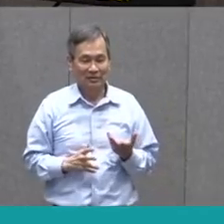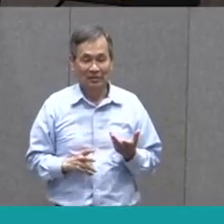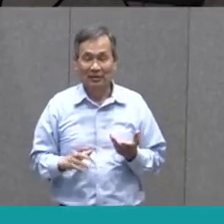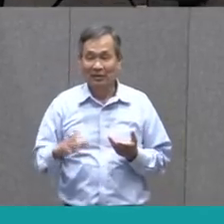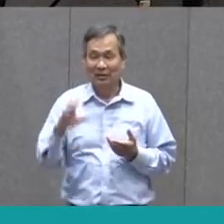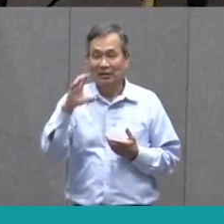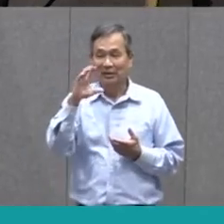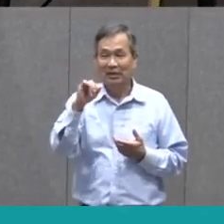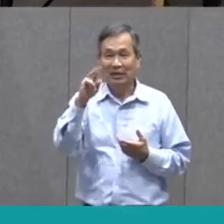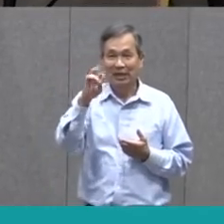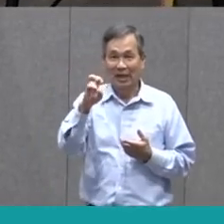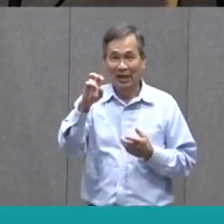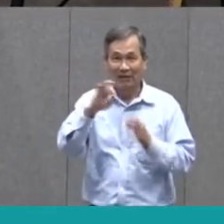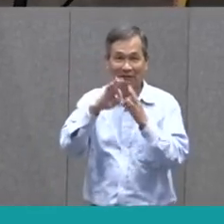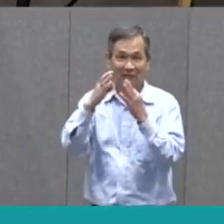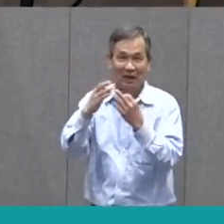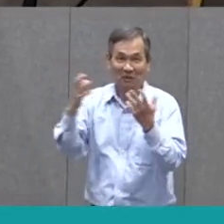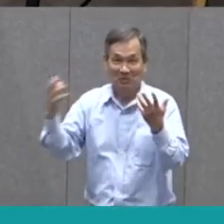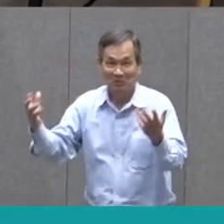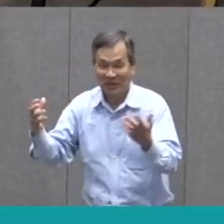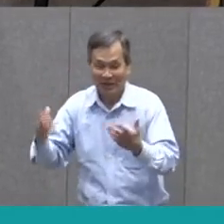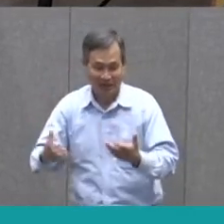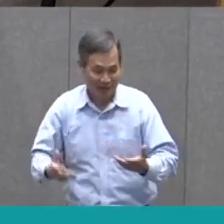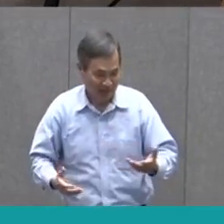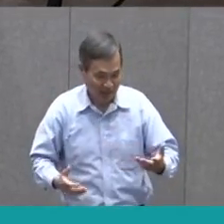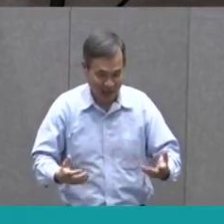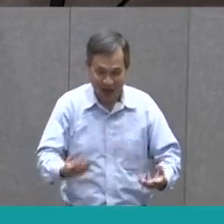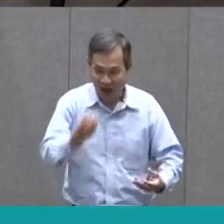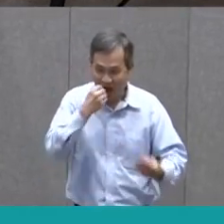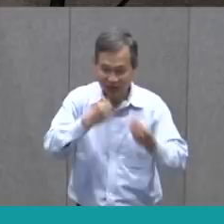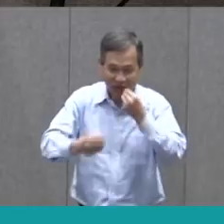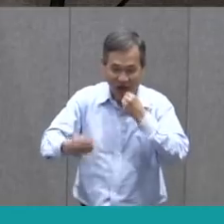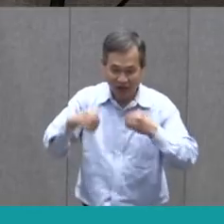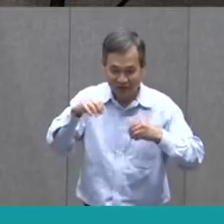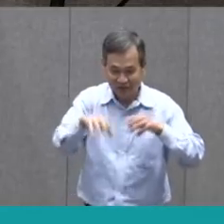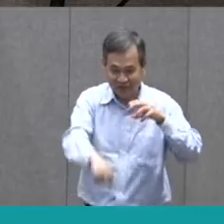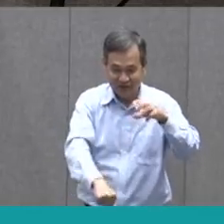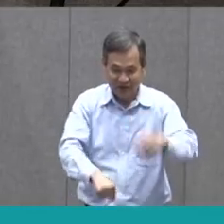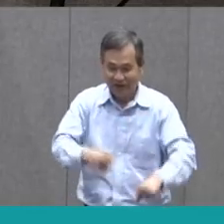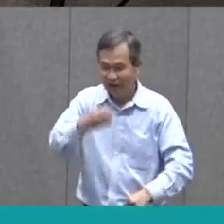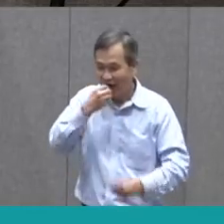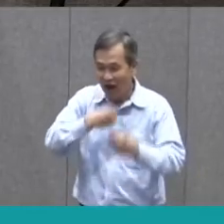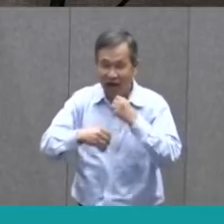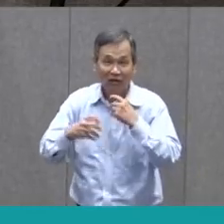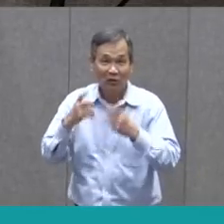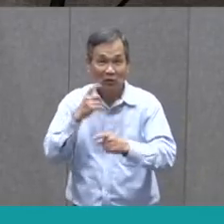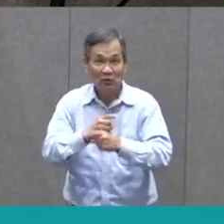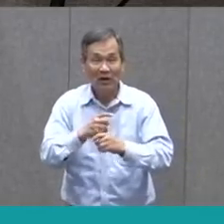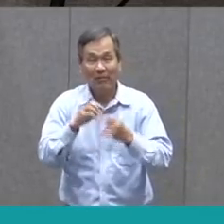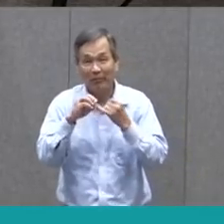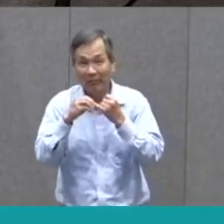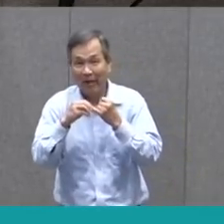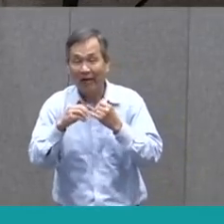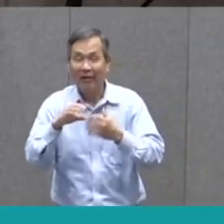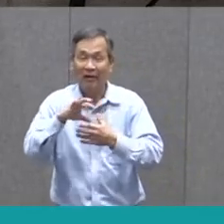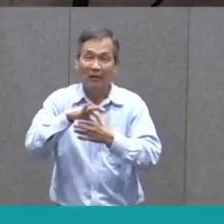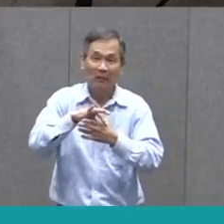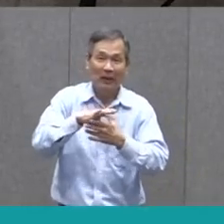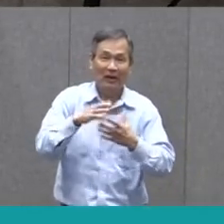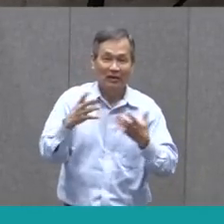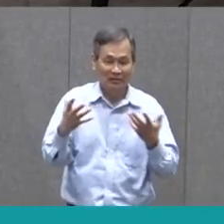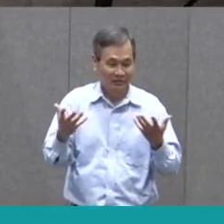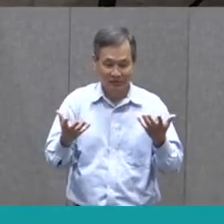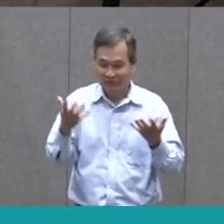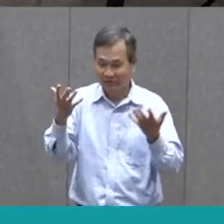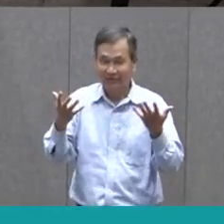cave people. And they probably ate with their hands, right? They probably ate berries and meat, but they had to eat it with